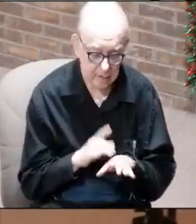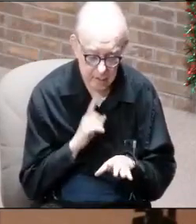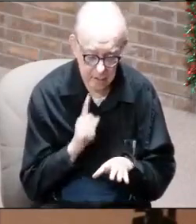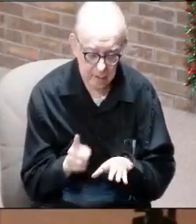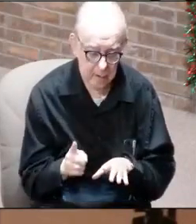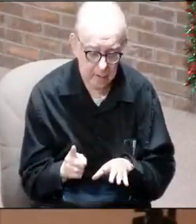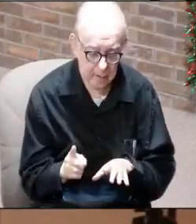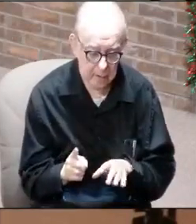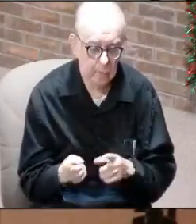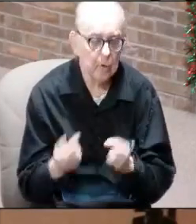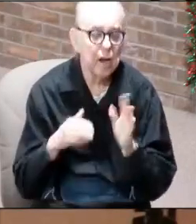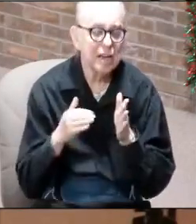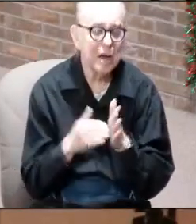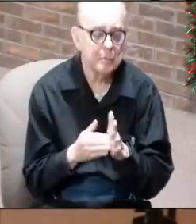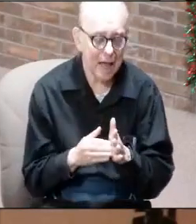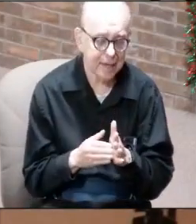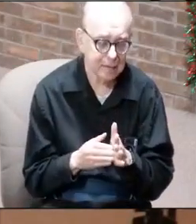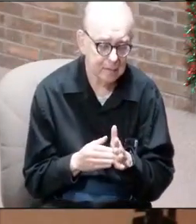saying that it's coming back